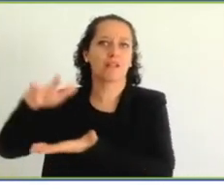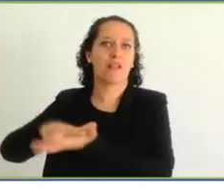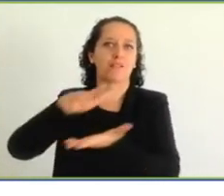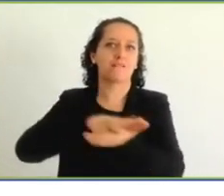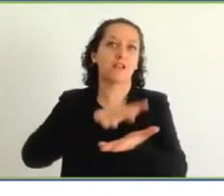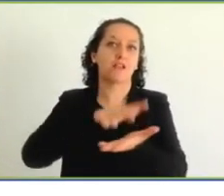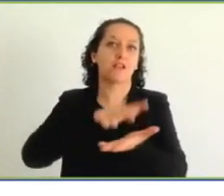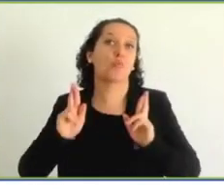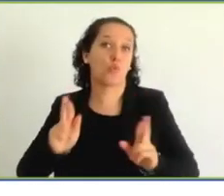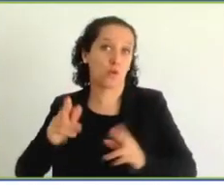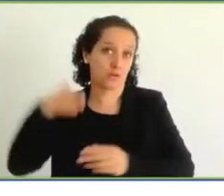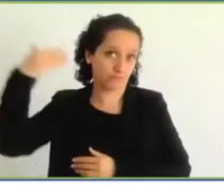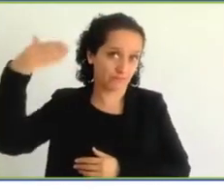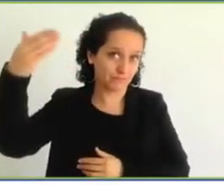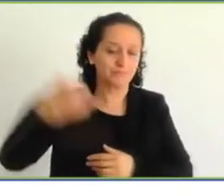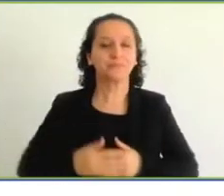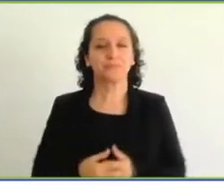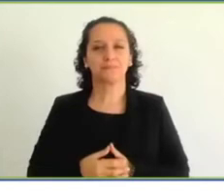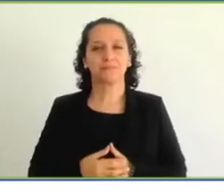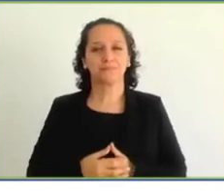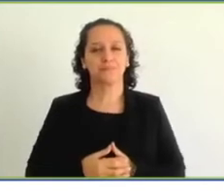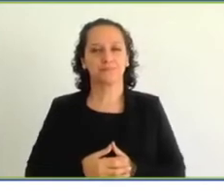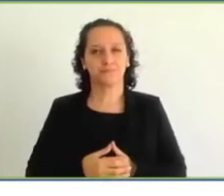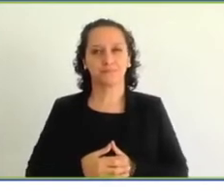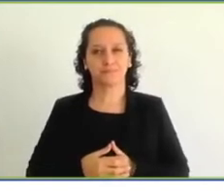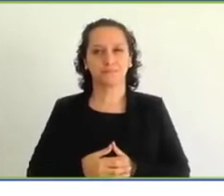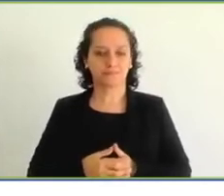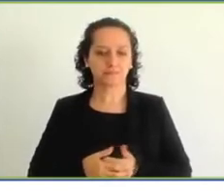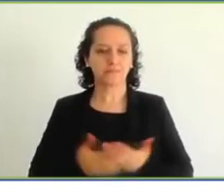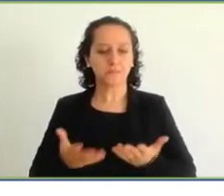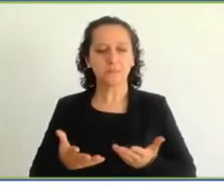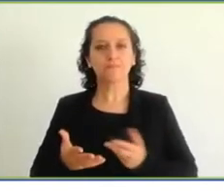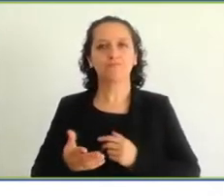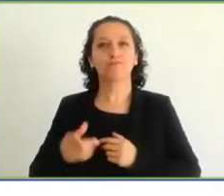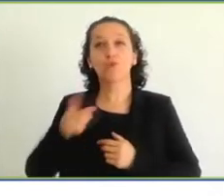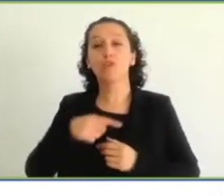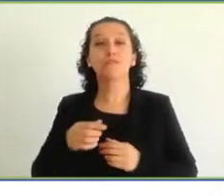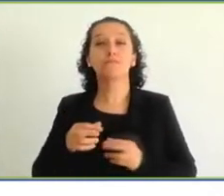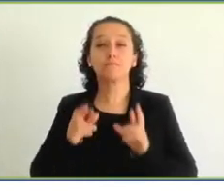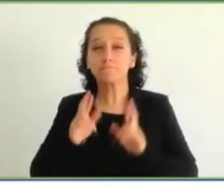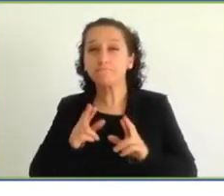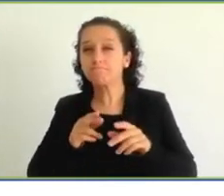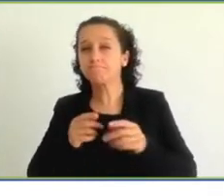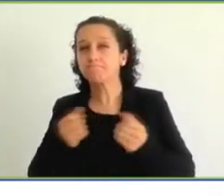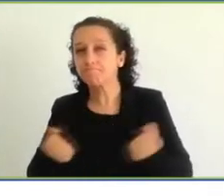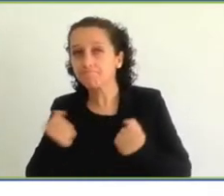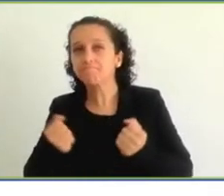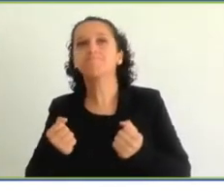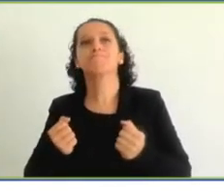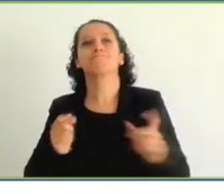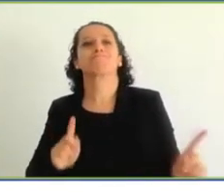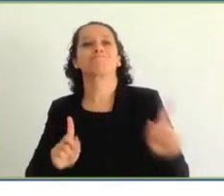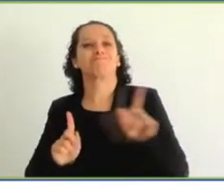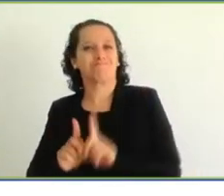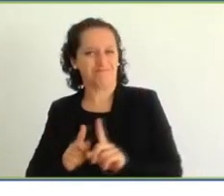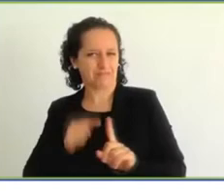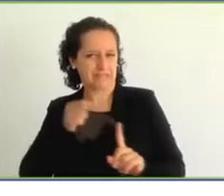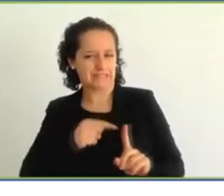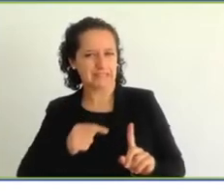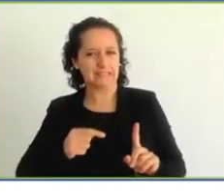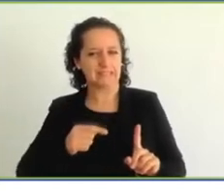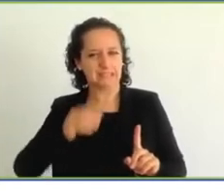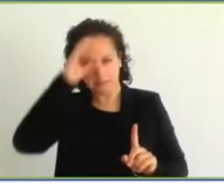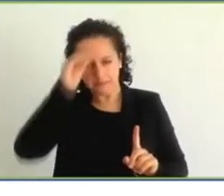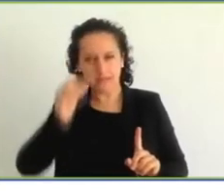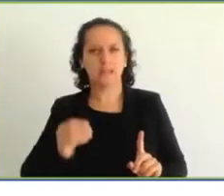Foundation, Mr. Oro Fraser has agreed to, has asked us to submit proposals for assistance to help us in that